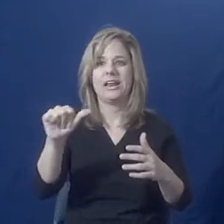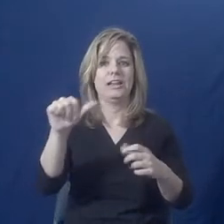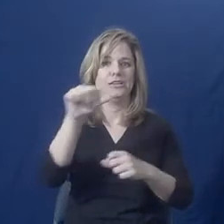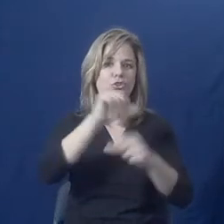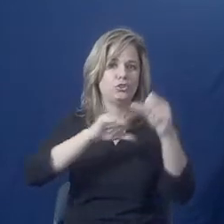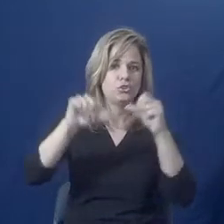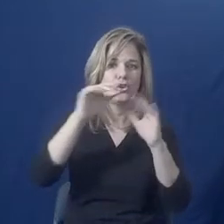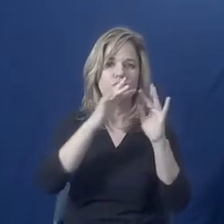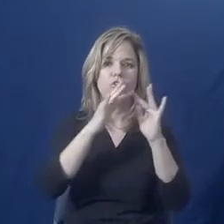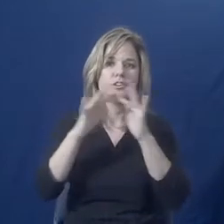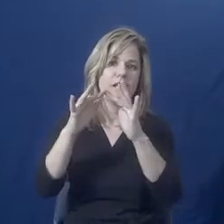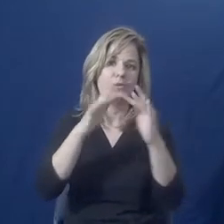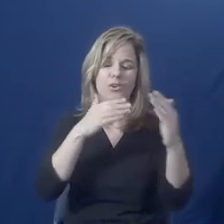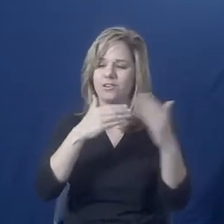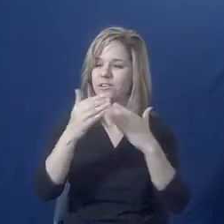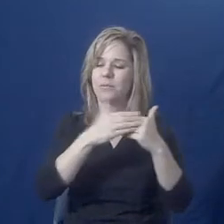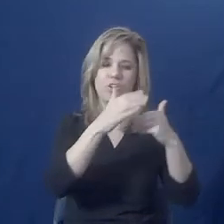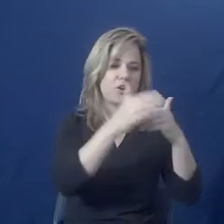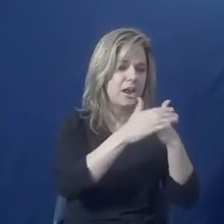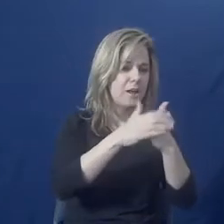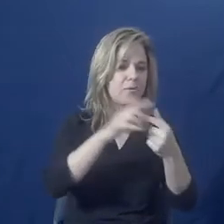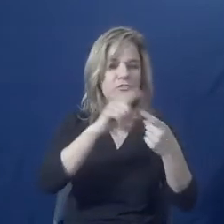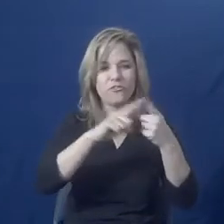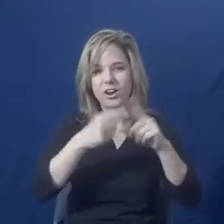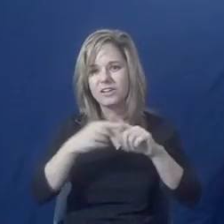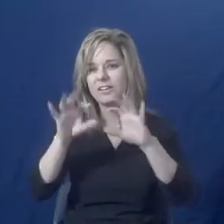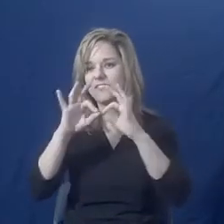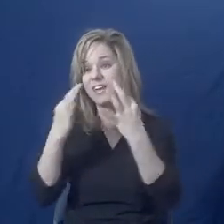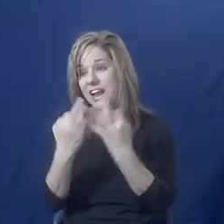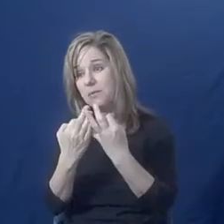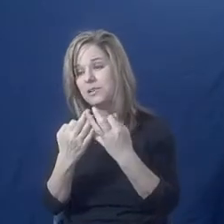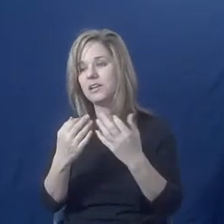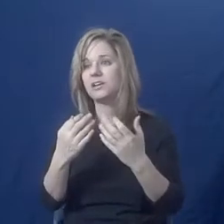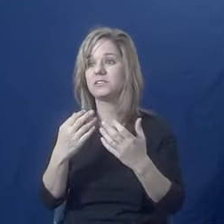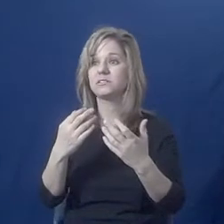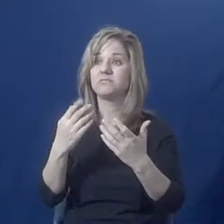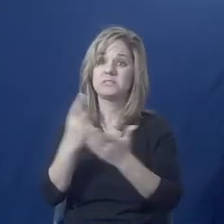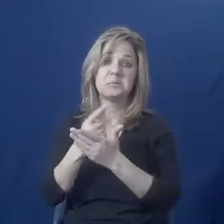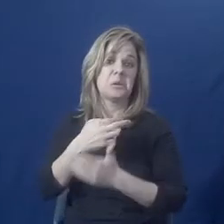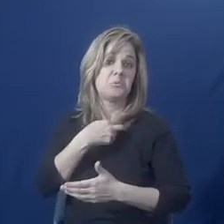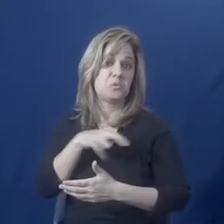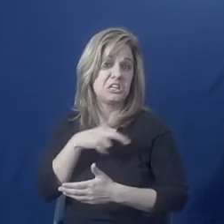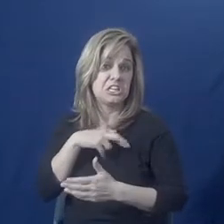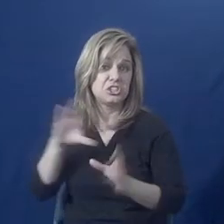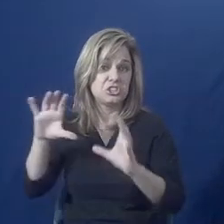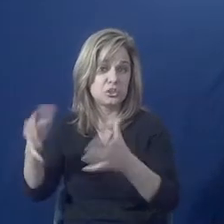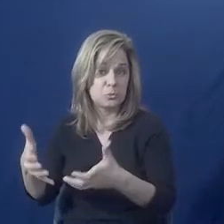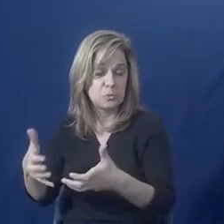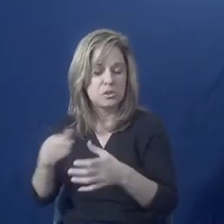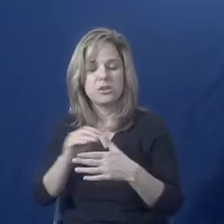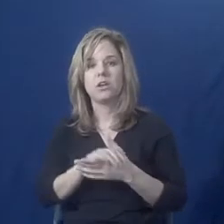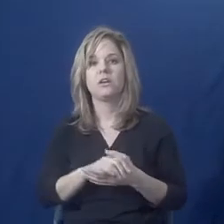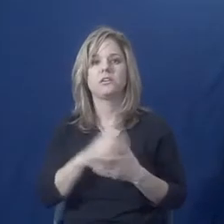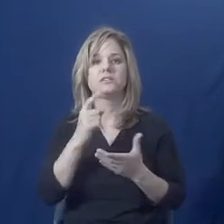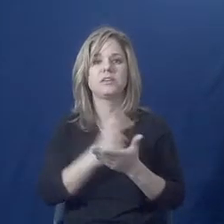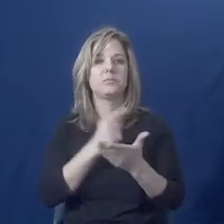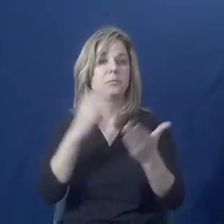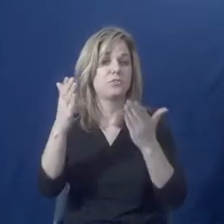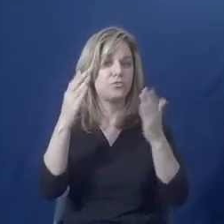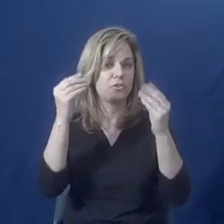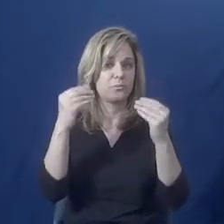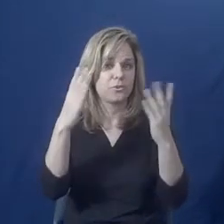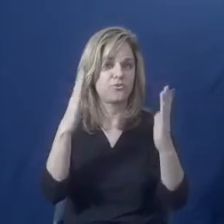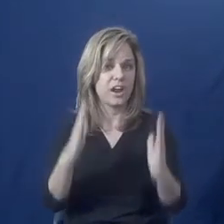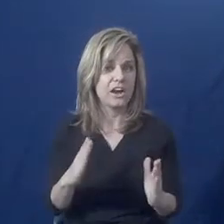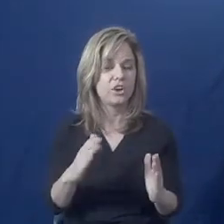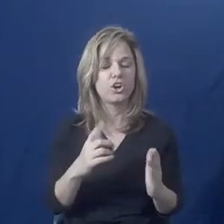be neighbors, friends, family. Some people have religious community. Some people have service providers. Some people have